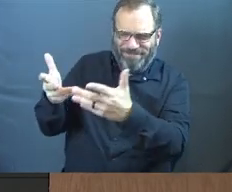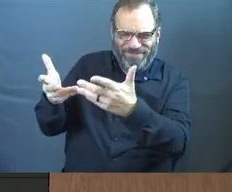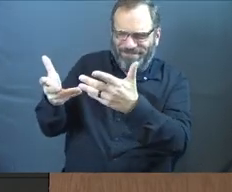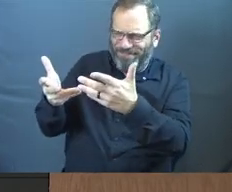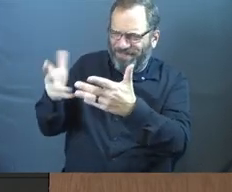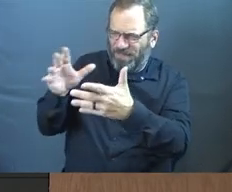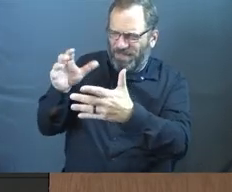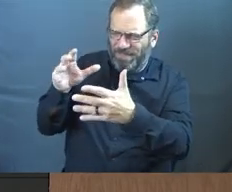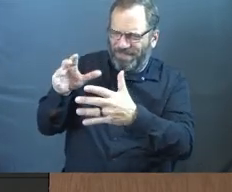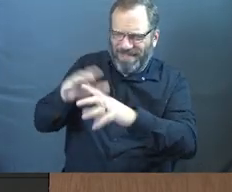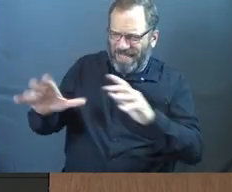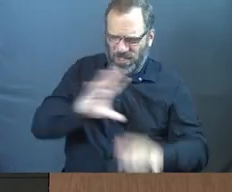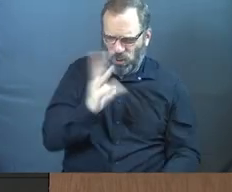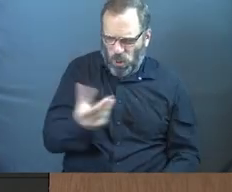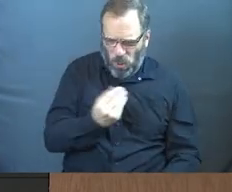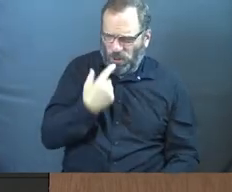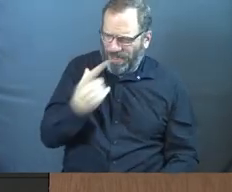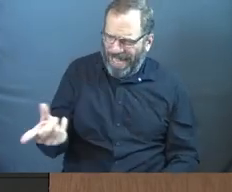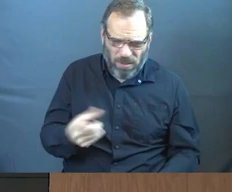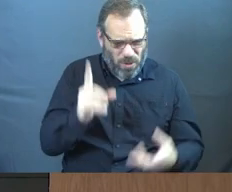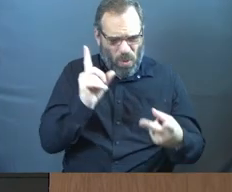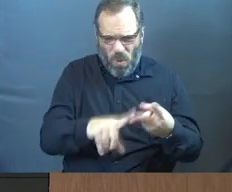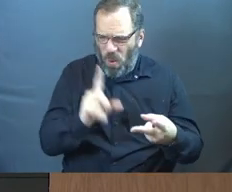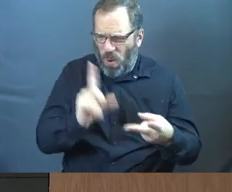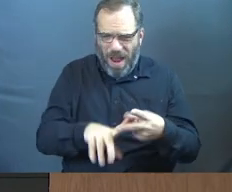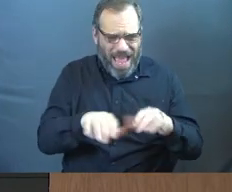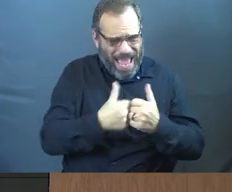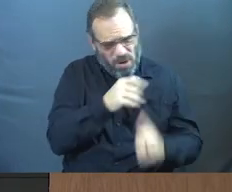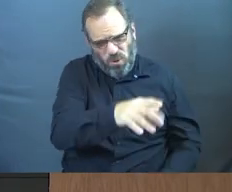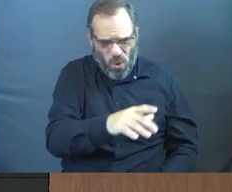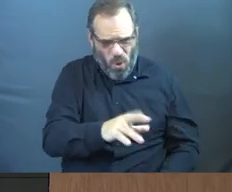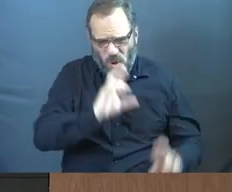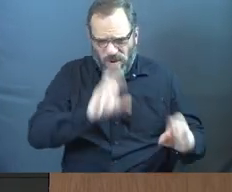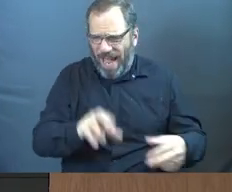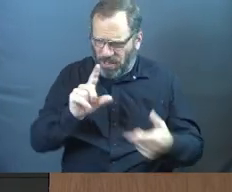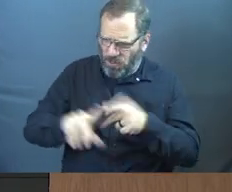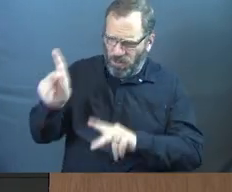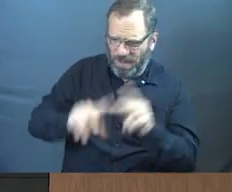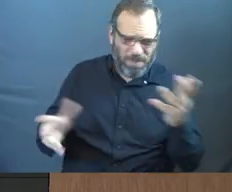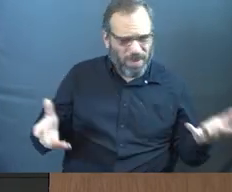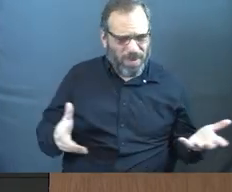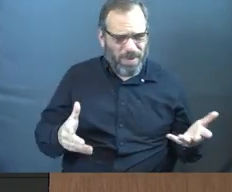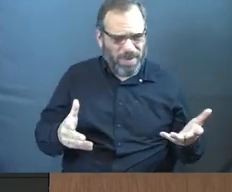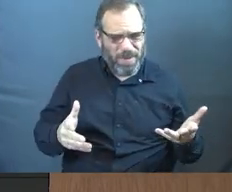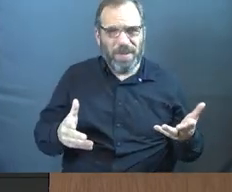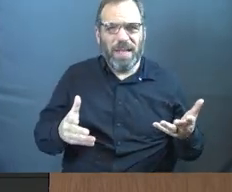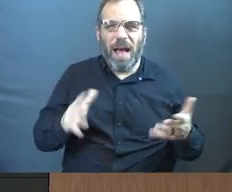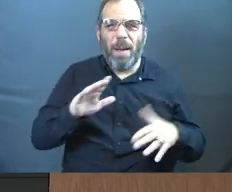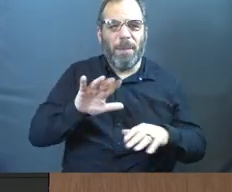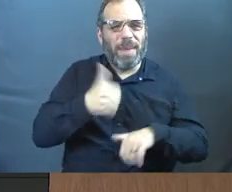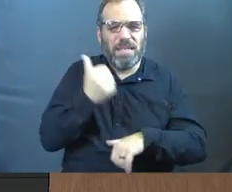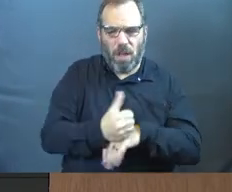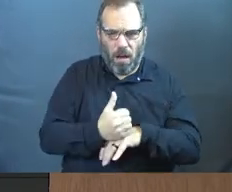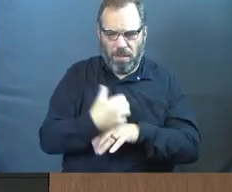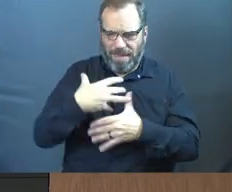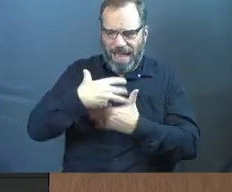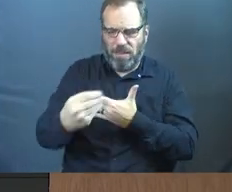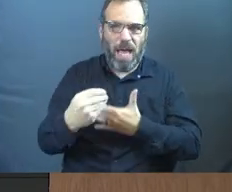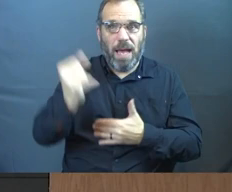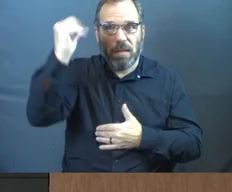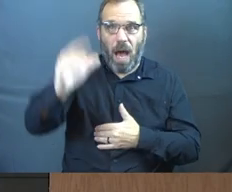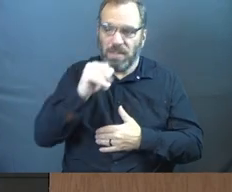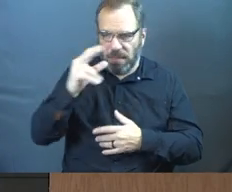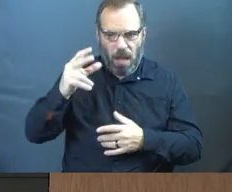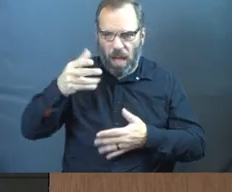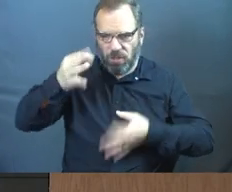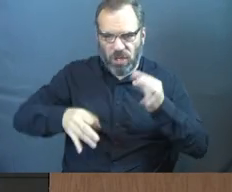too much the way this culture says, or too much the way that you're reacting to people based on externals. God doesn't judge